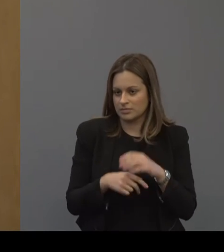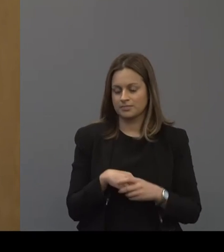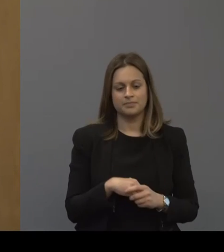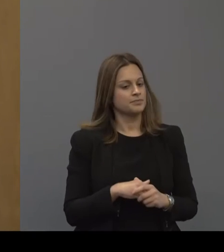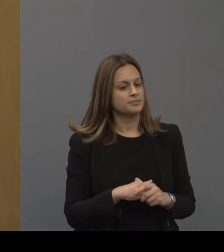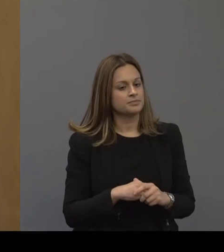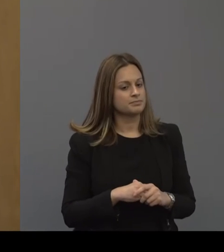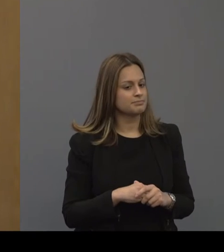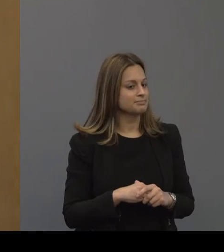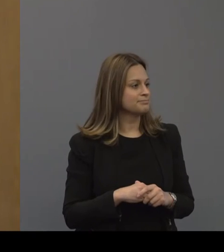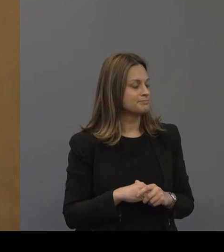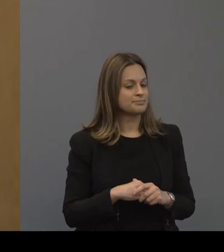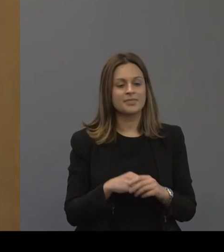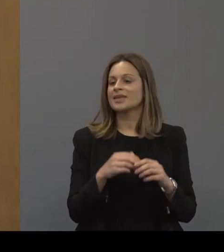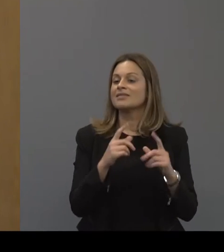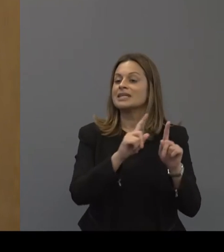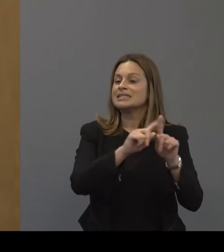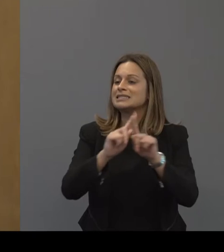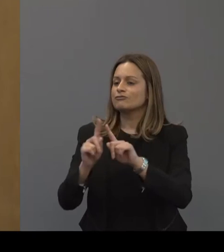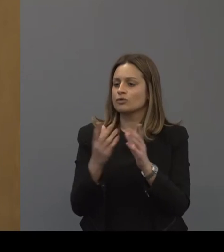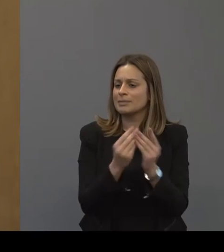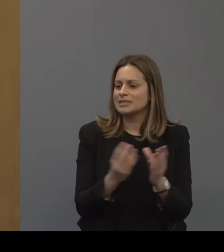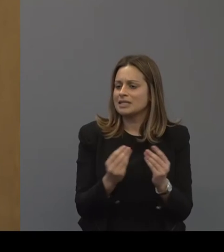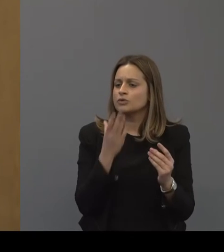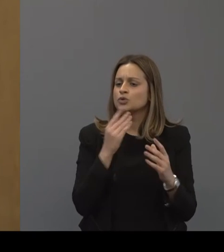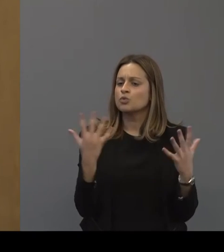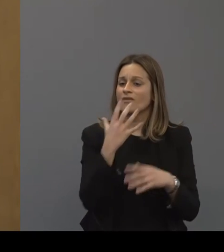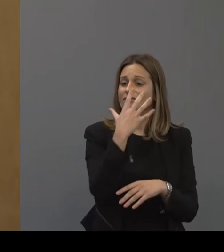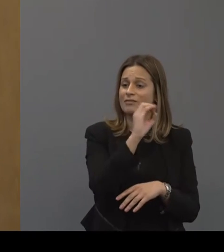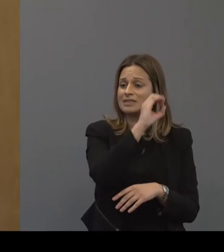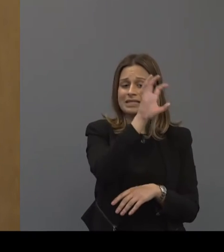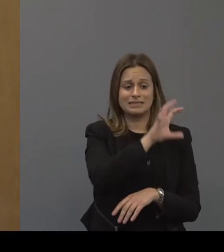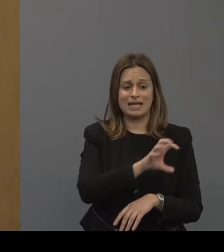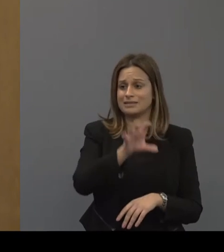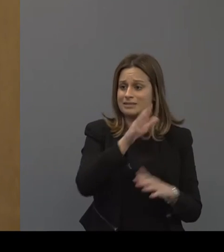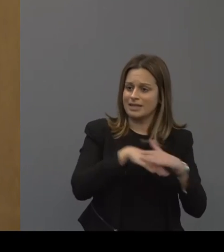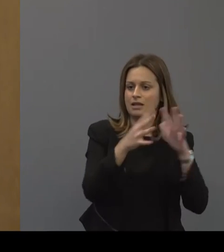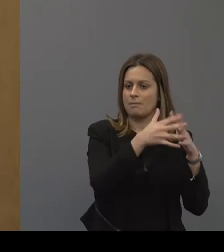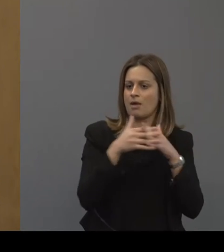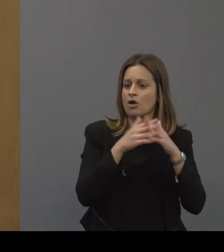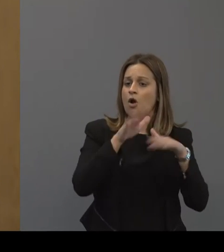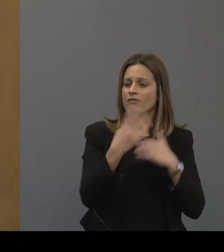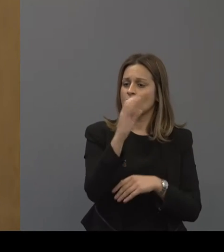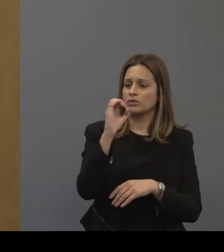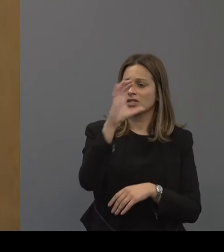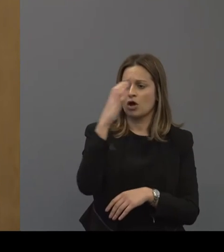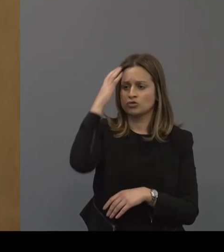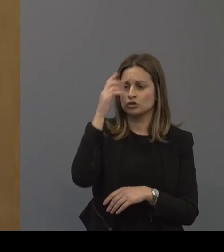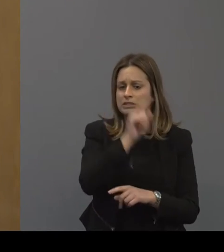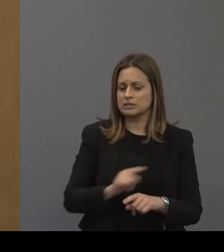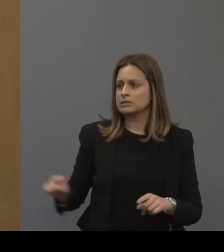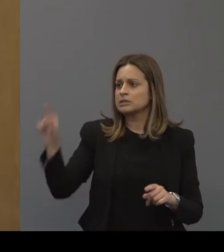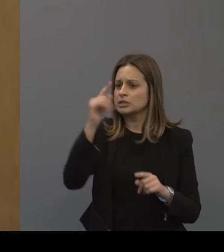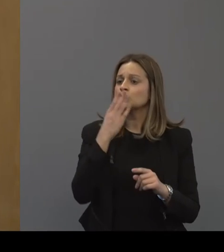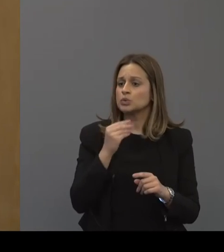We have materials that are used in all 50 states in the U.S. territories and over 40 countries are